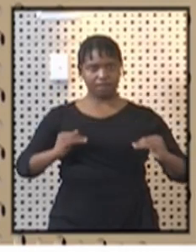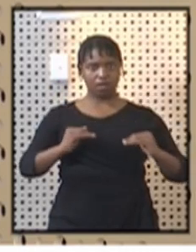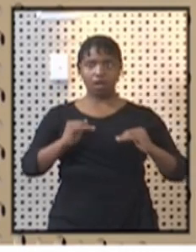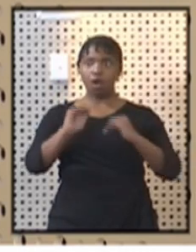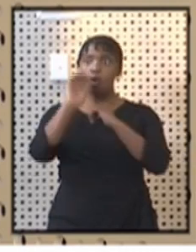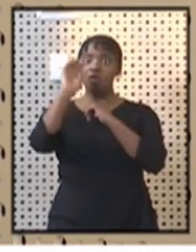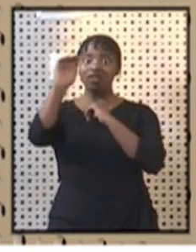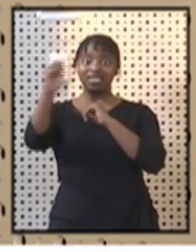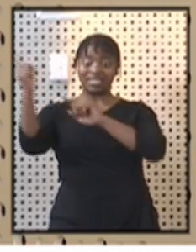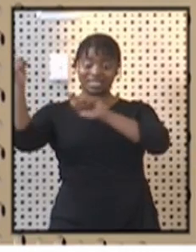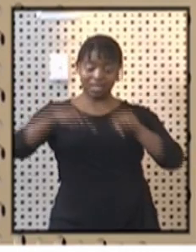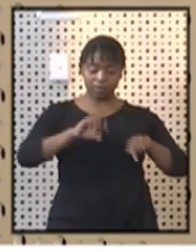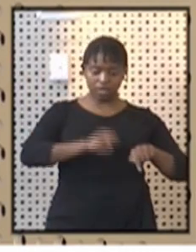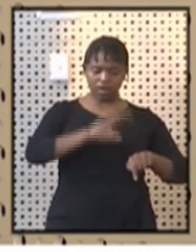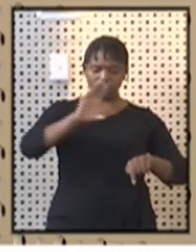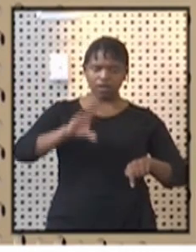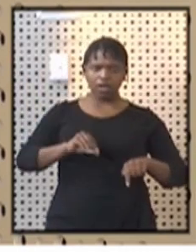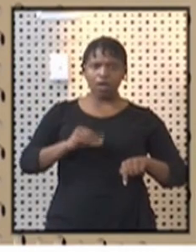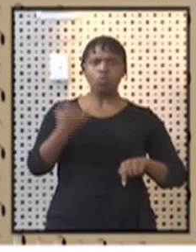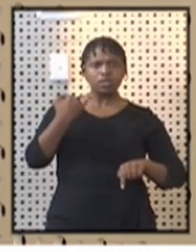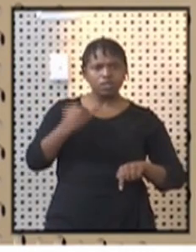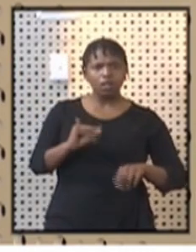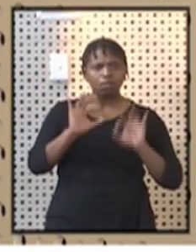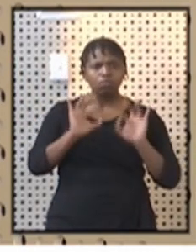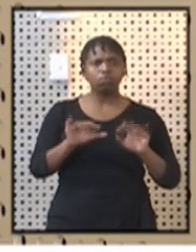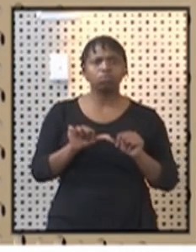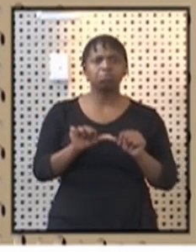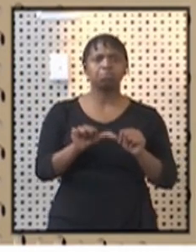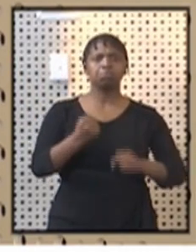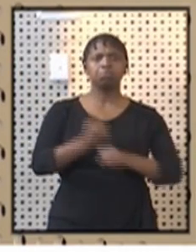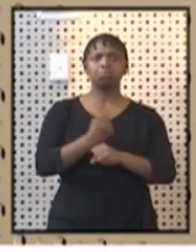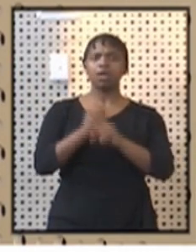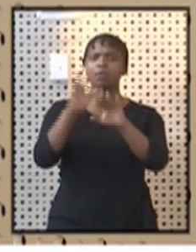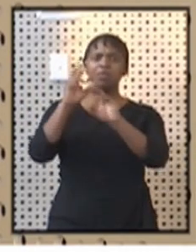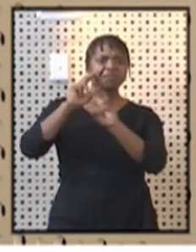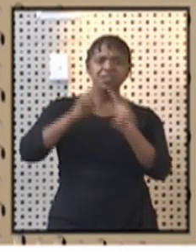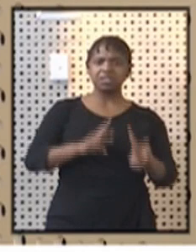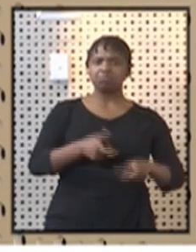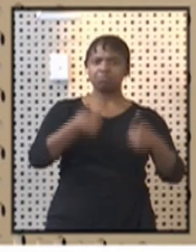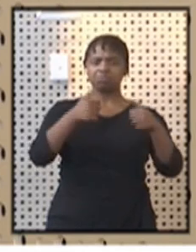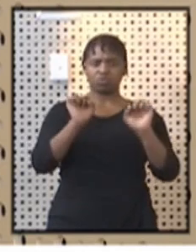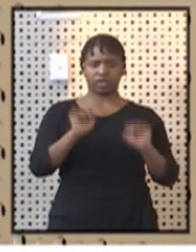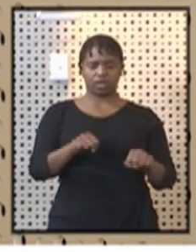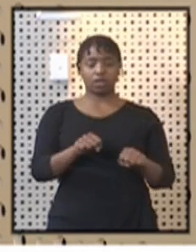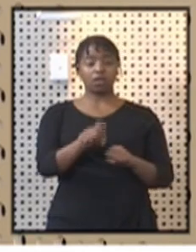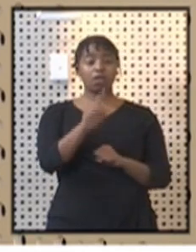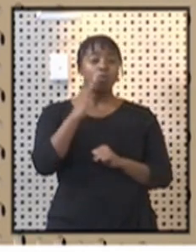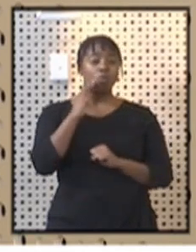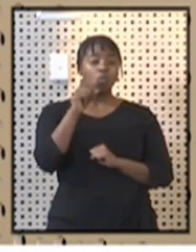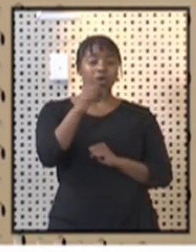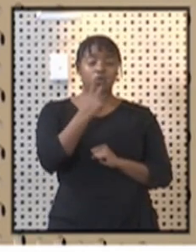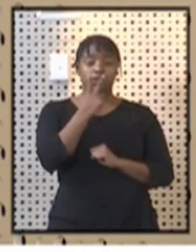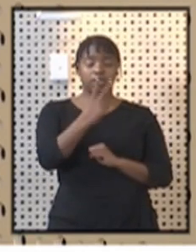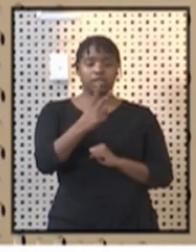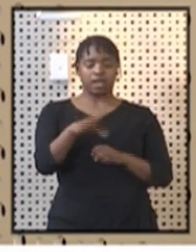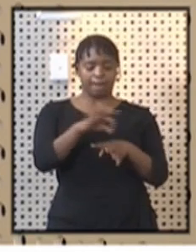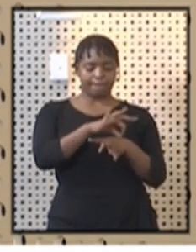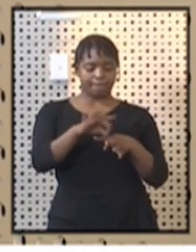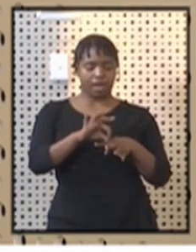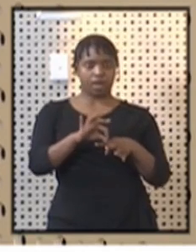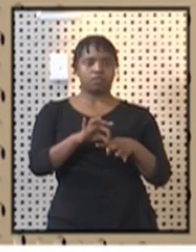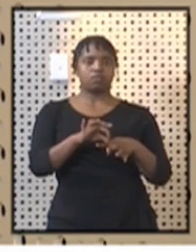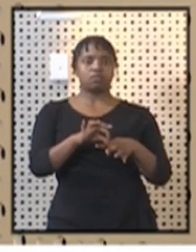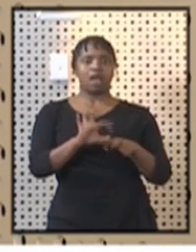area will be around, because you understand that we've spoken, and this, when colleagues read our recovery, we'll talk about even